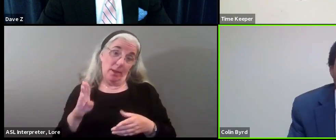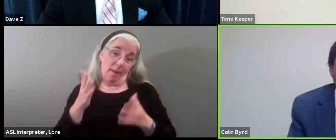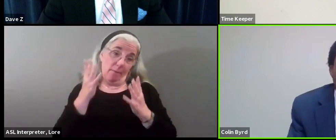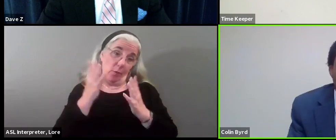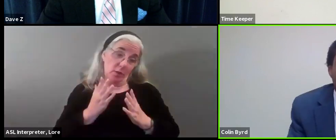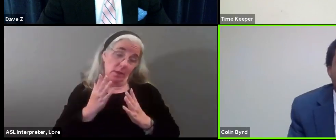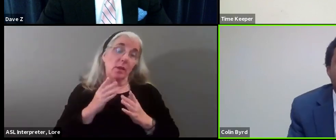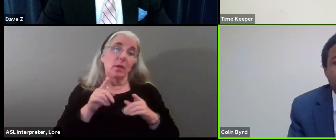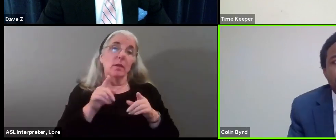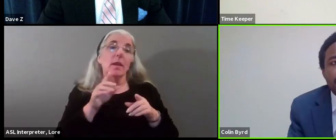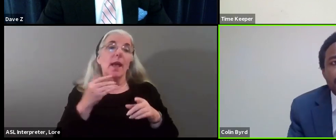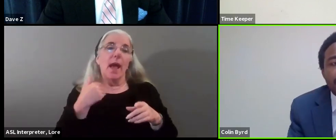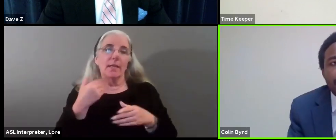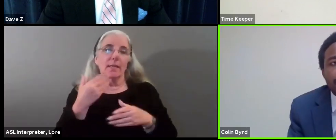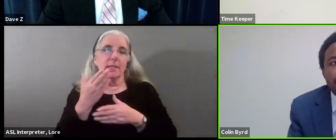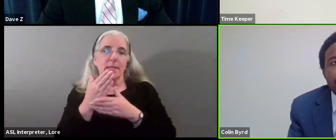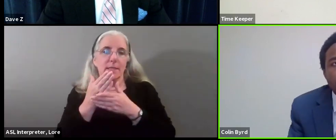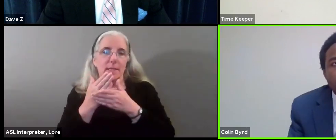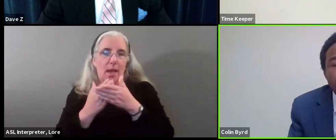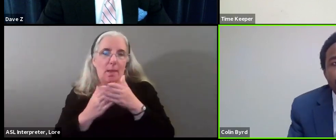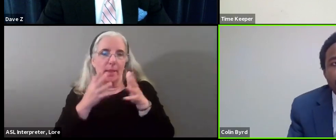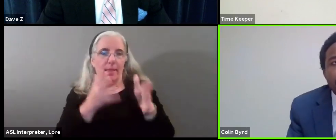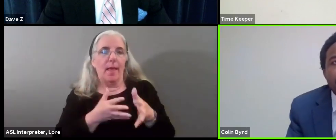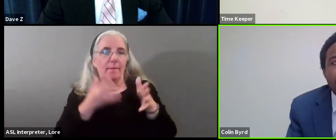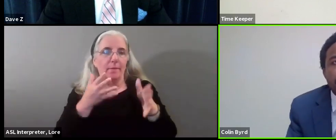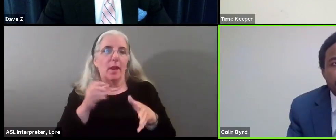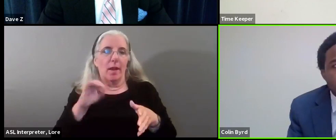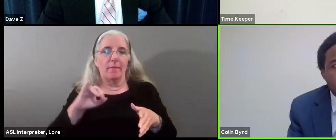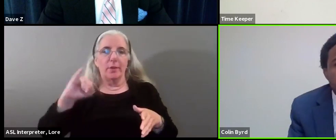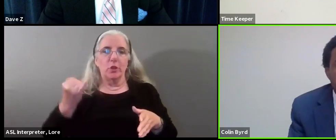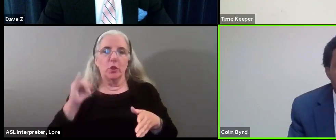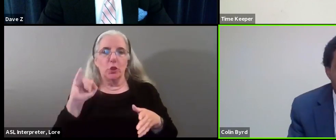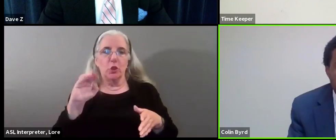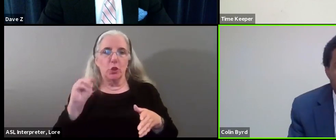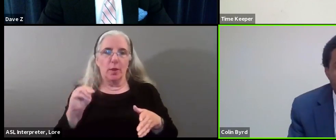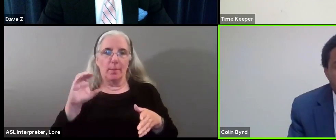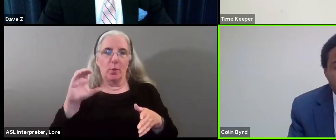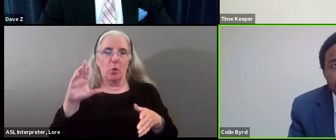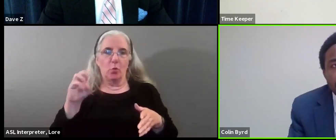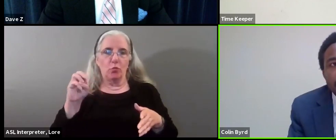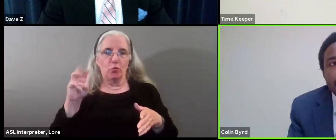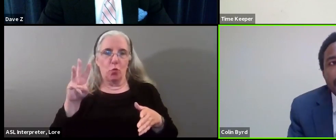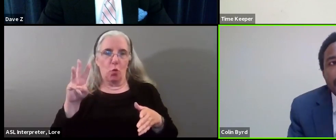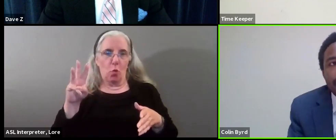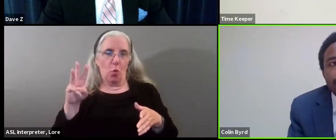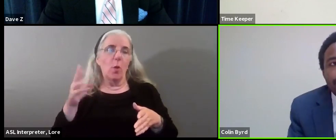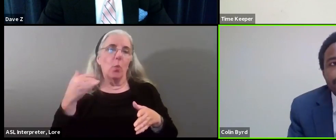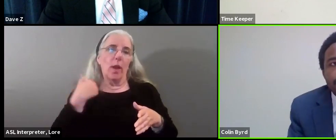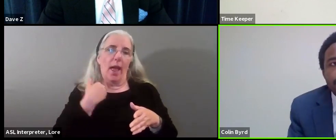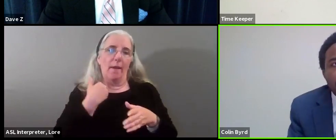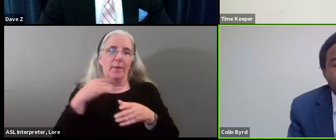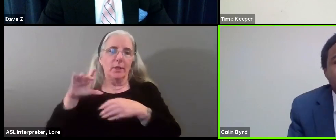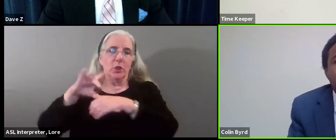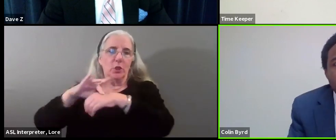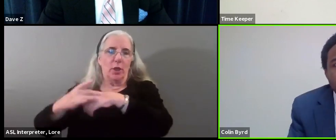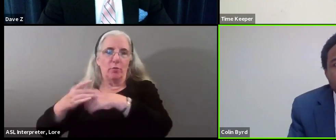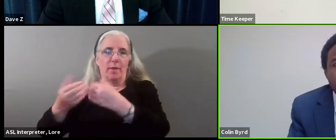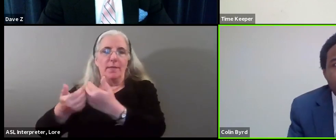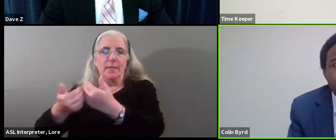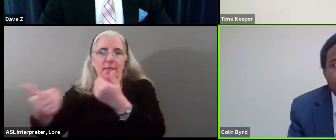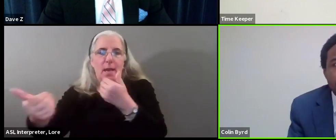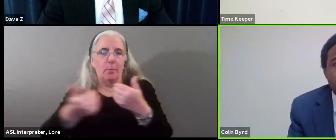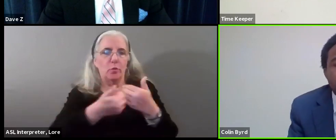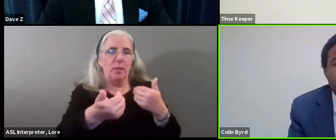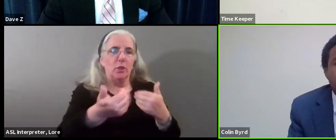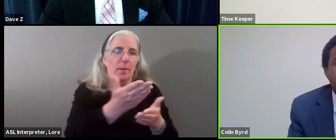part, it has some of the vestiges of, of Jim Crow. When you think about geographical segregation that we've seen, um, you know, in different parts